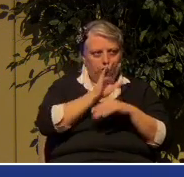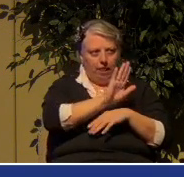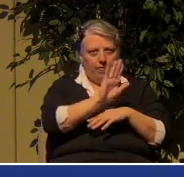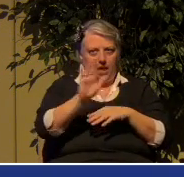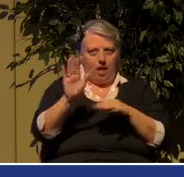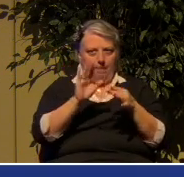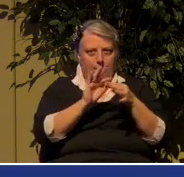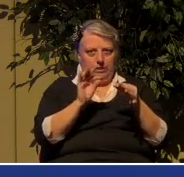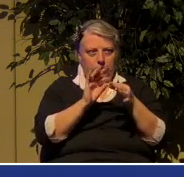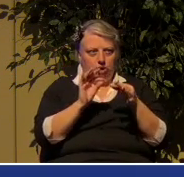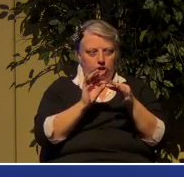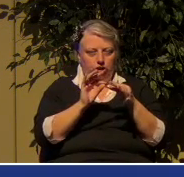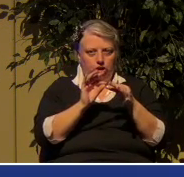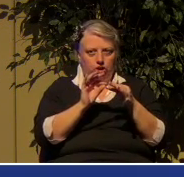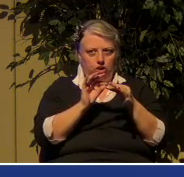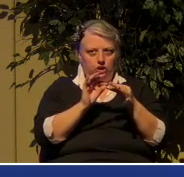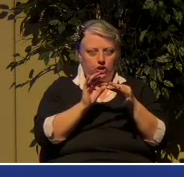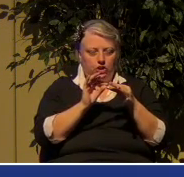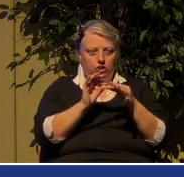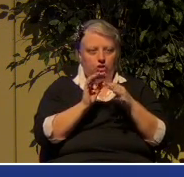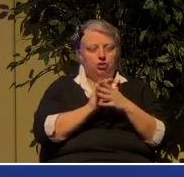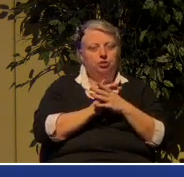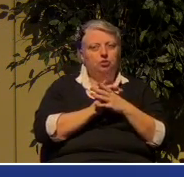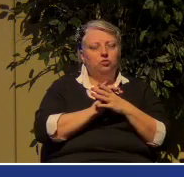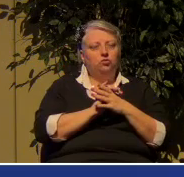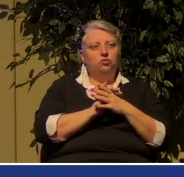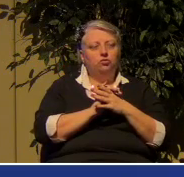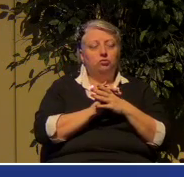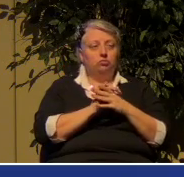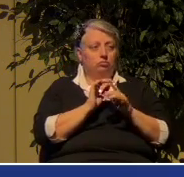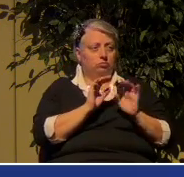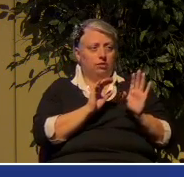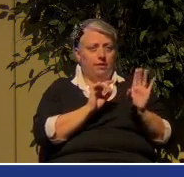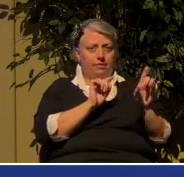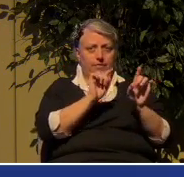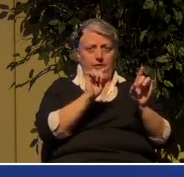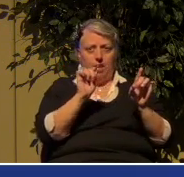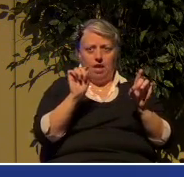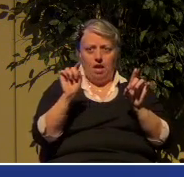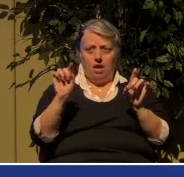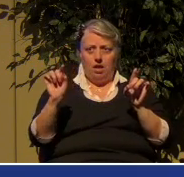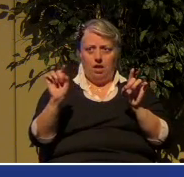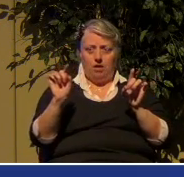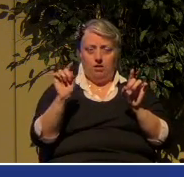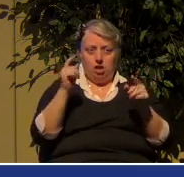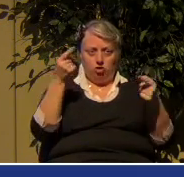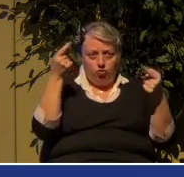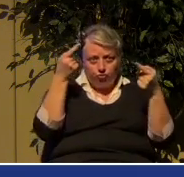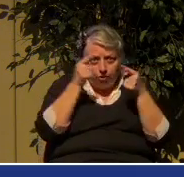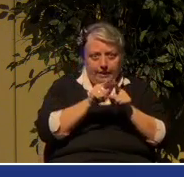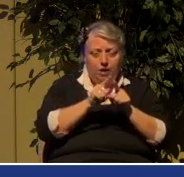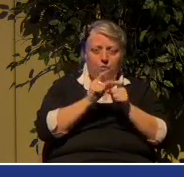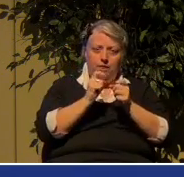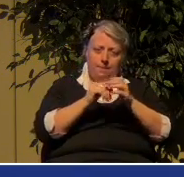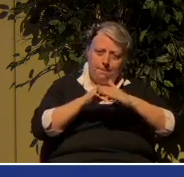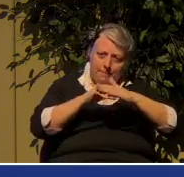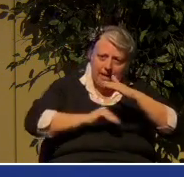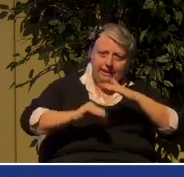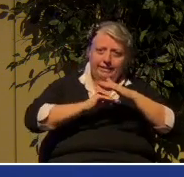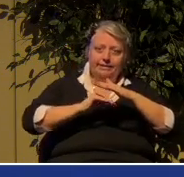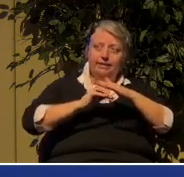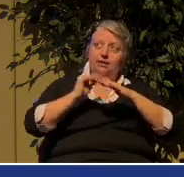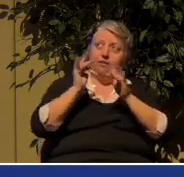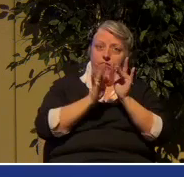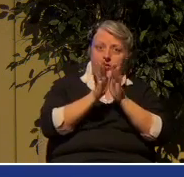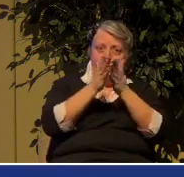message? That is to say, does this message agree with the fundamentals of scripture? Number